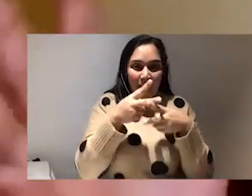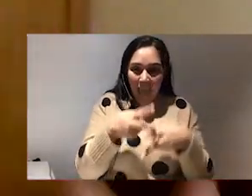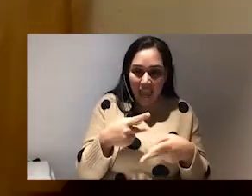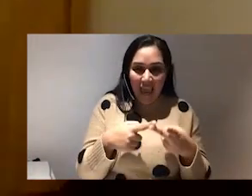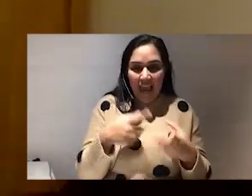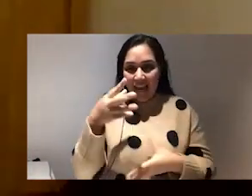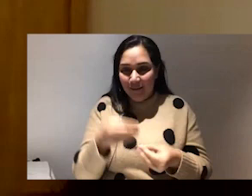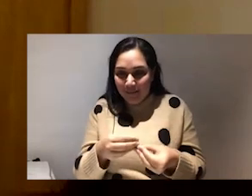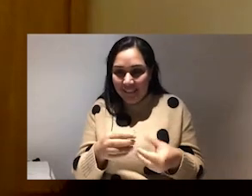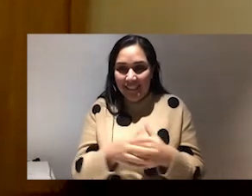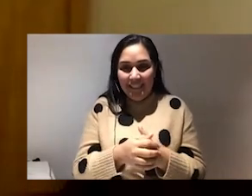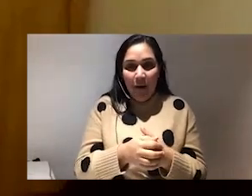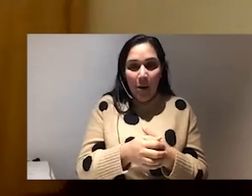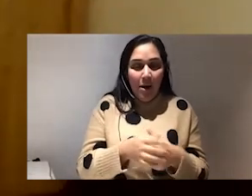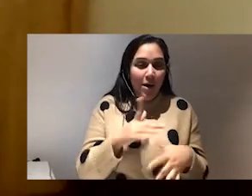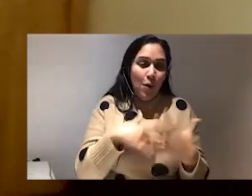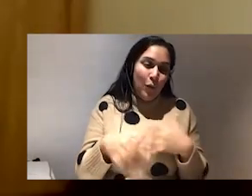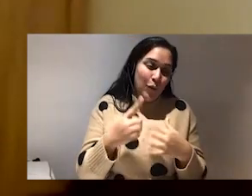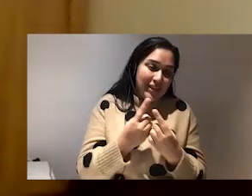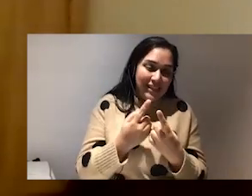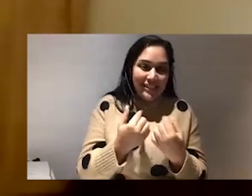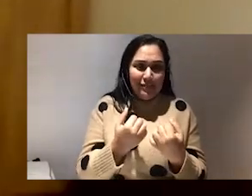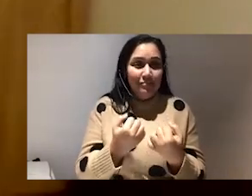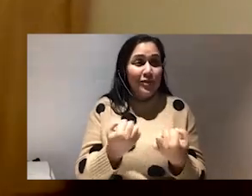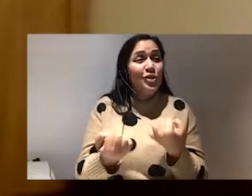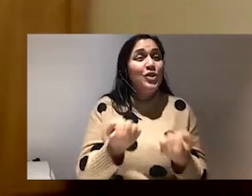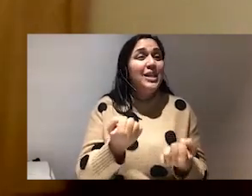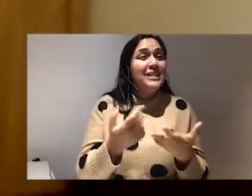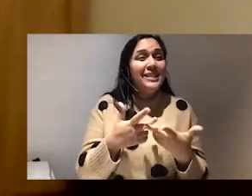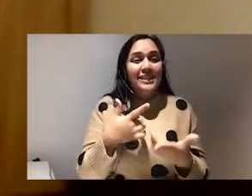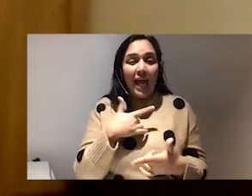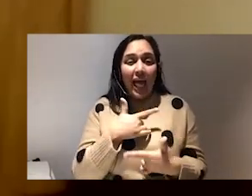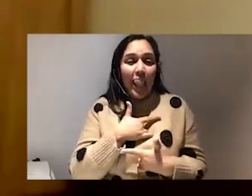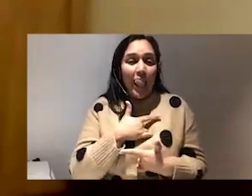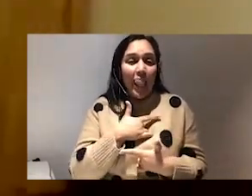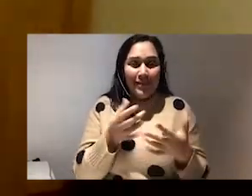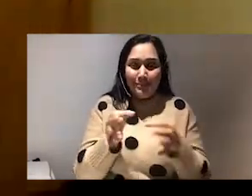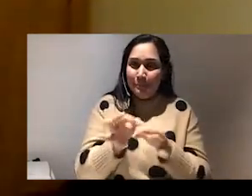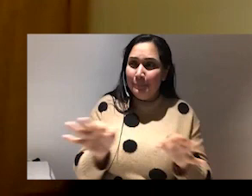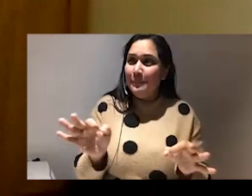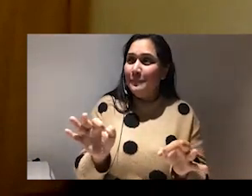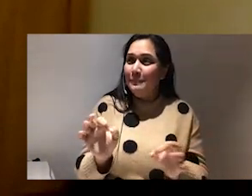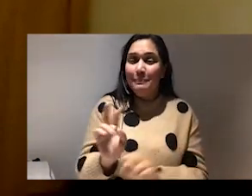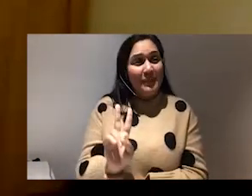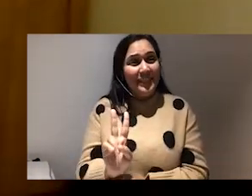all things justice, love and peace. Maybe not peace because I think we both choose violence on a daily basis.